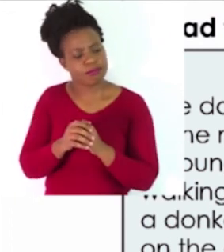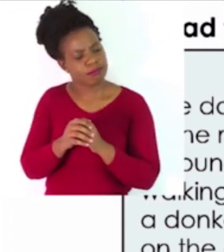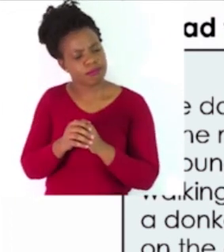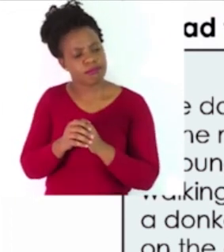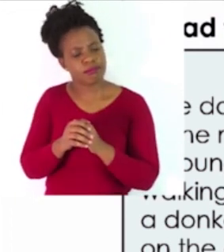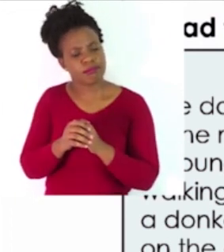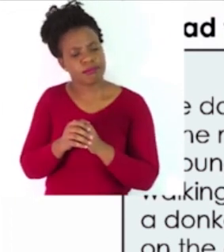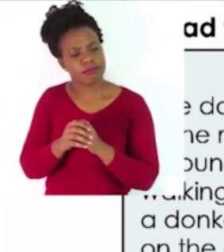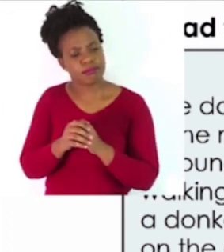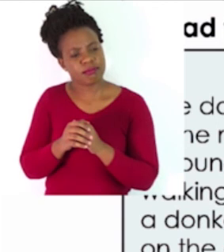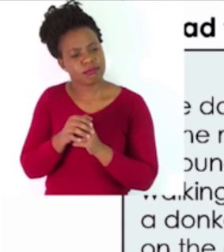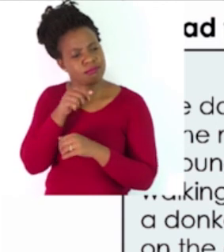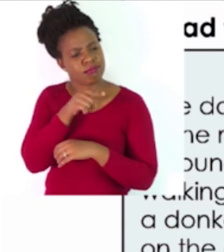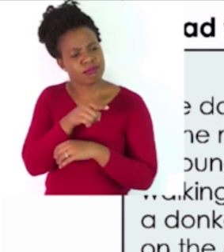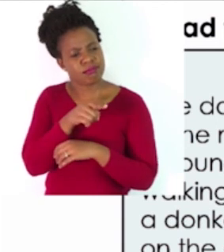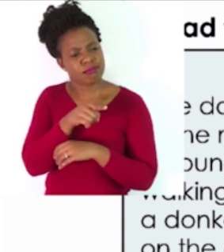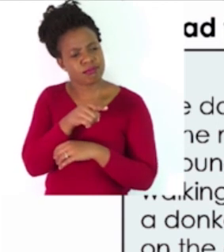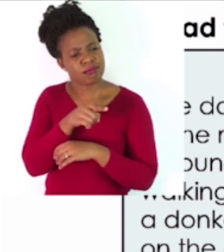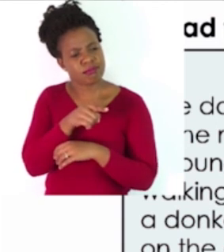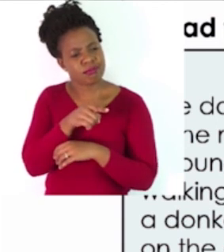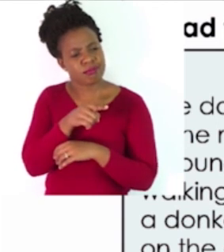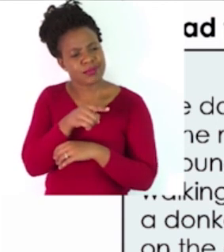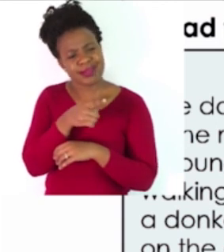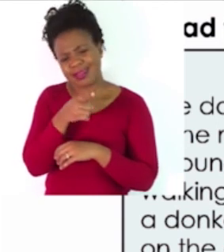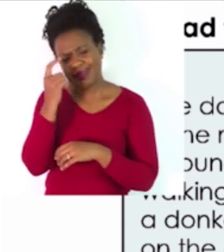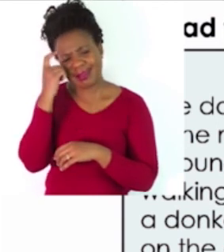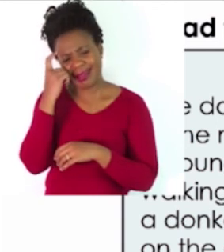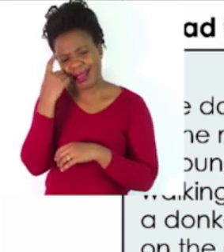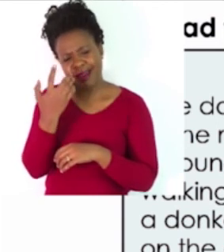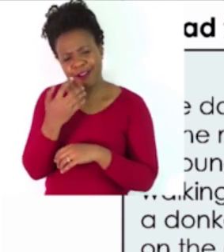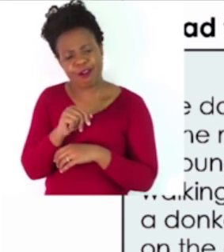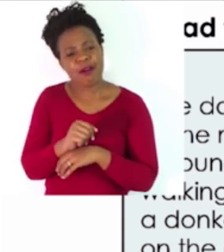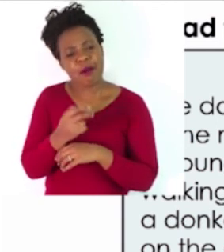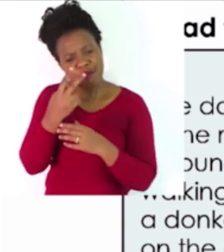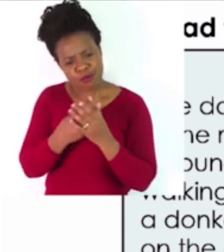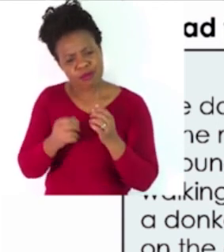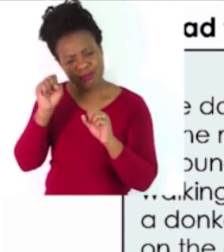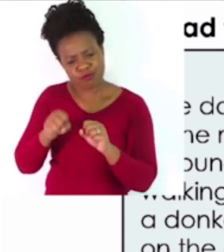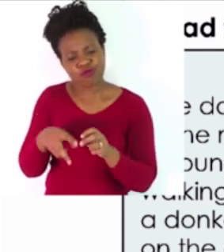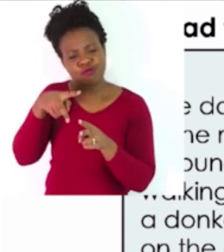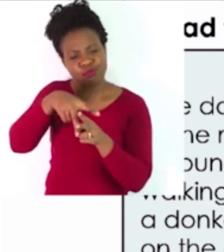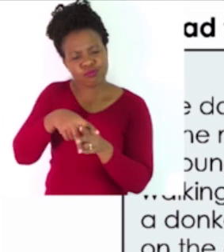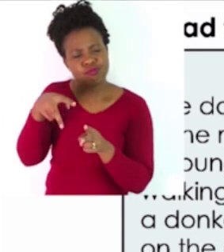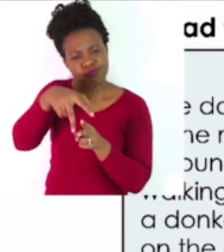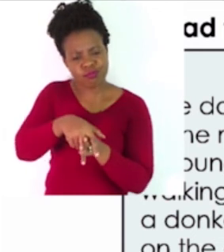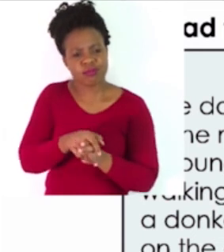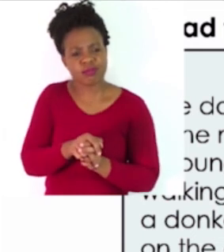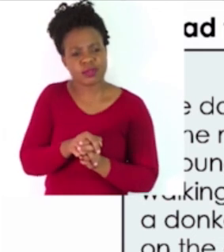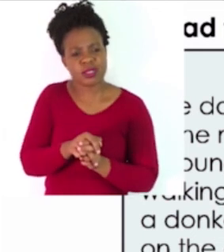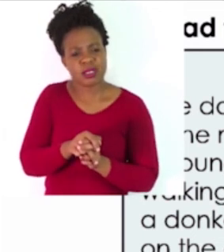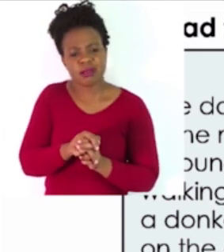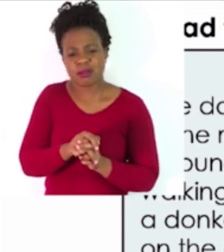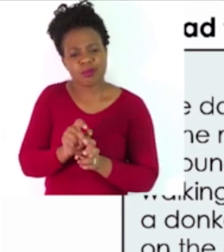Doesn't he know that they can both fit on that donkey? His son doesn't have to walk in